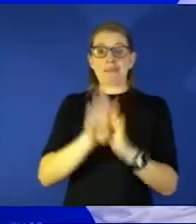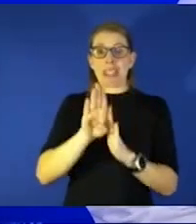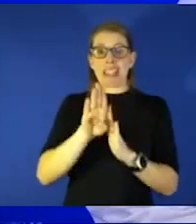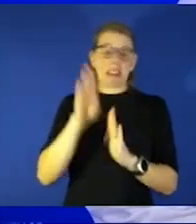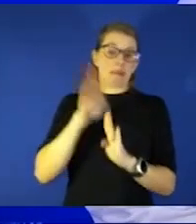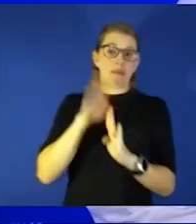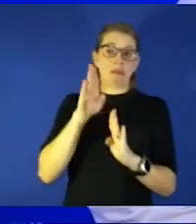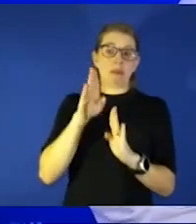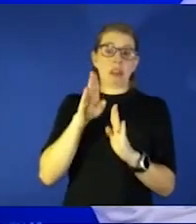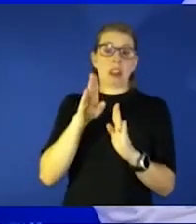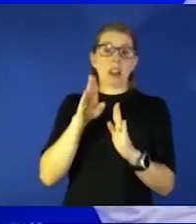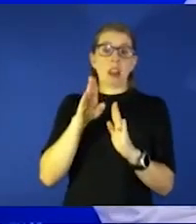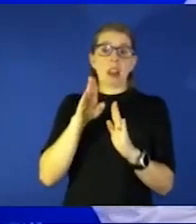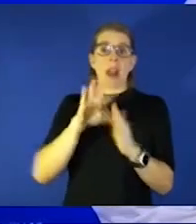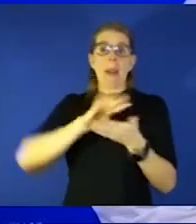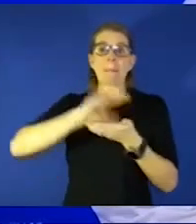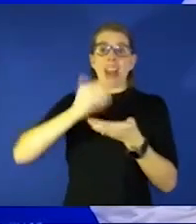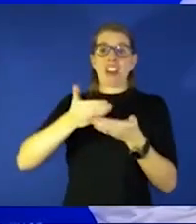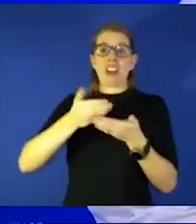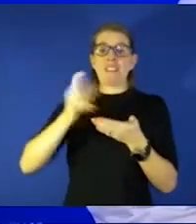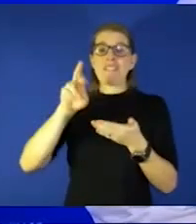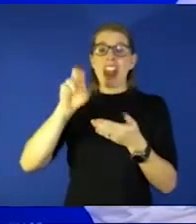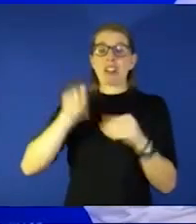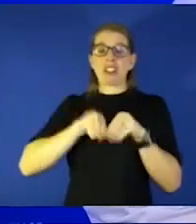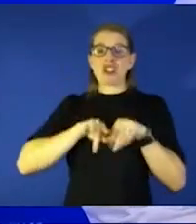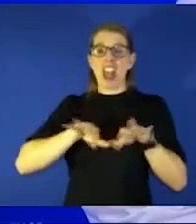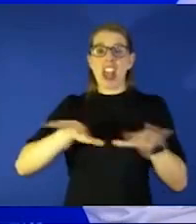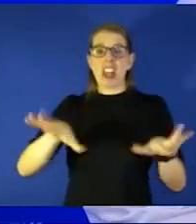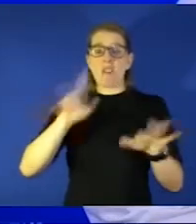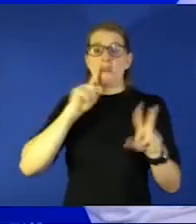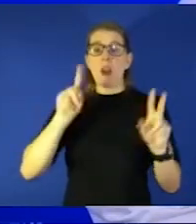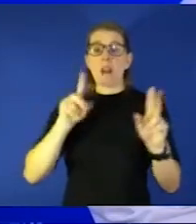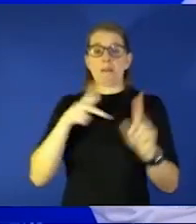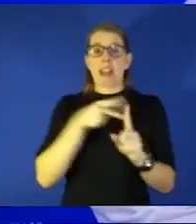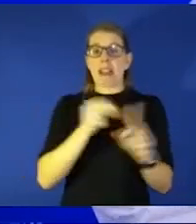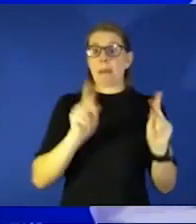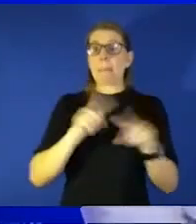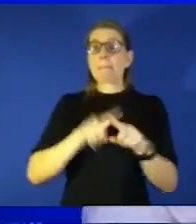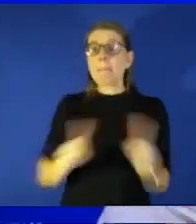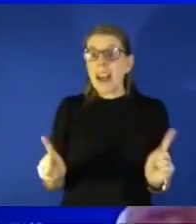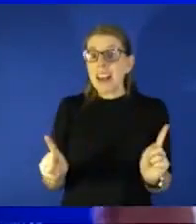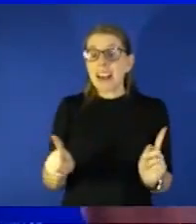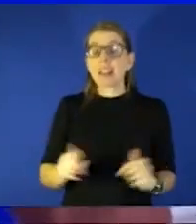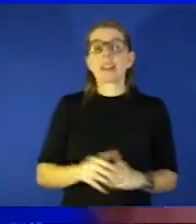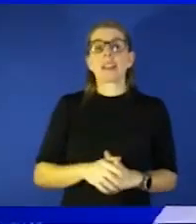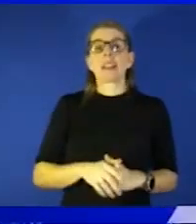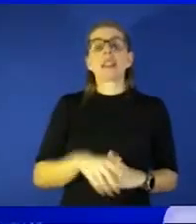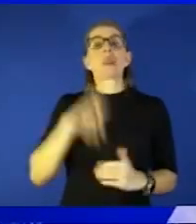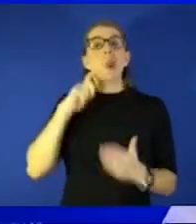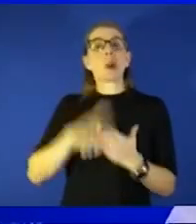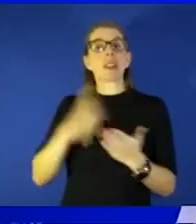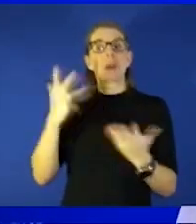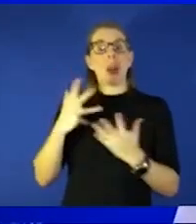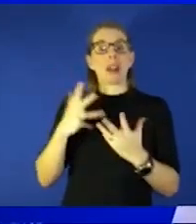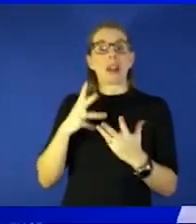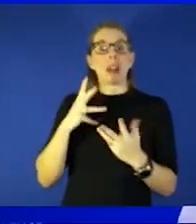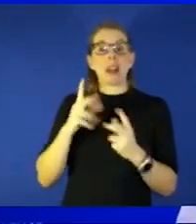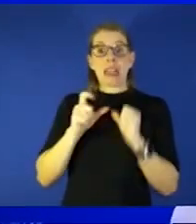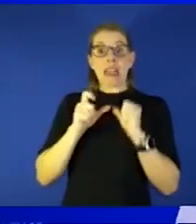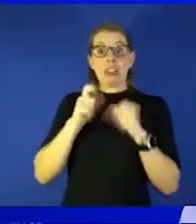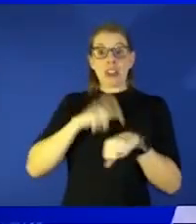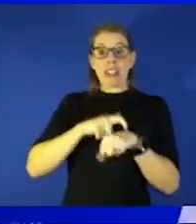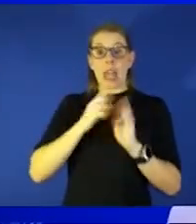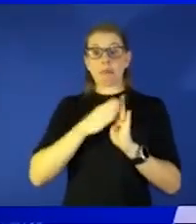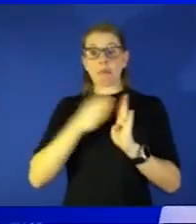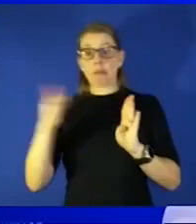was shed for those vaccinated people but what they did see just as you said is that their duration of shedding was two